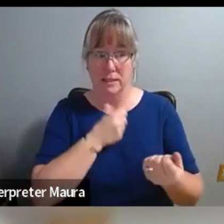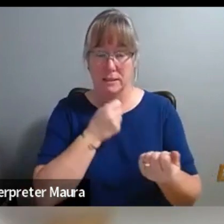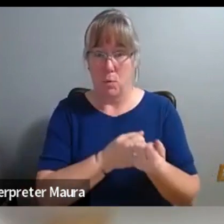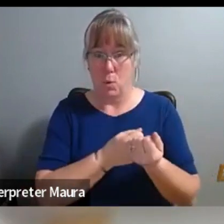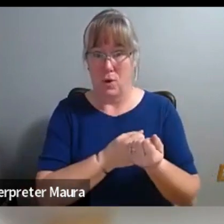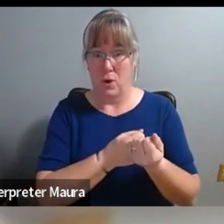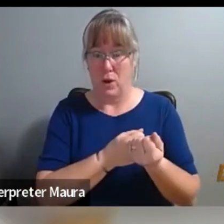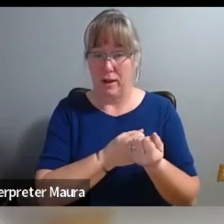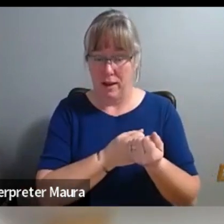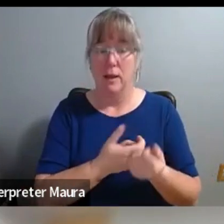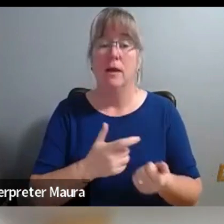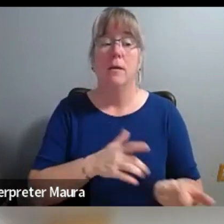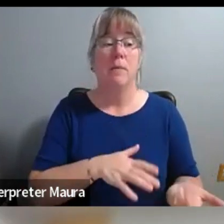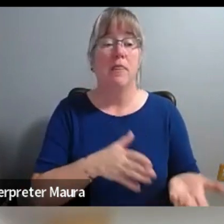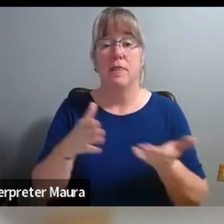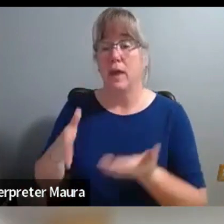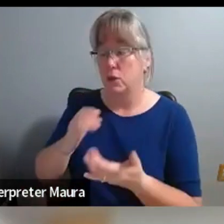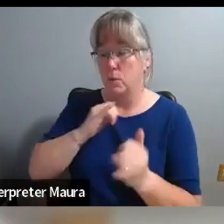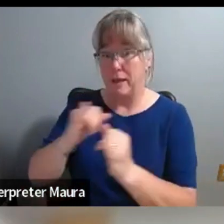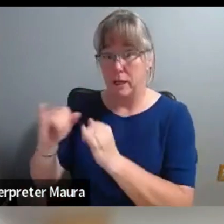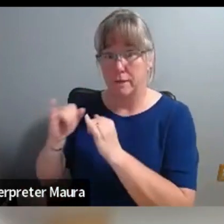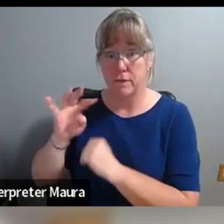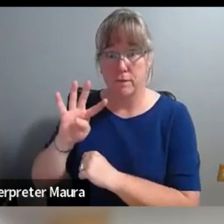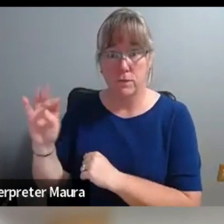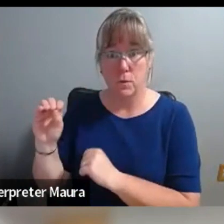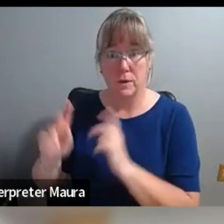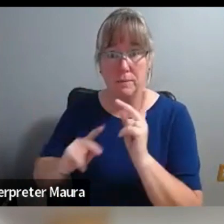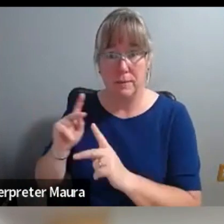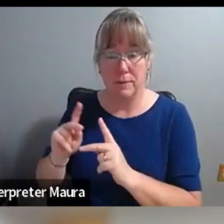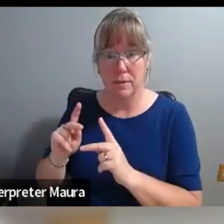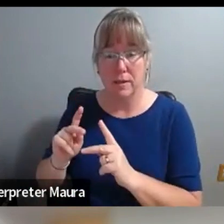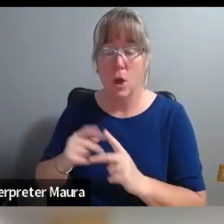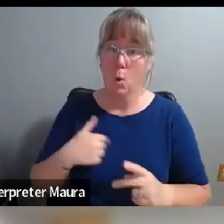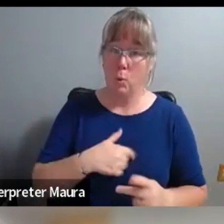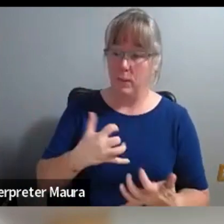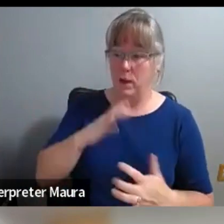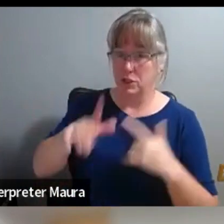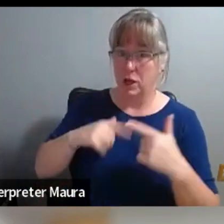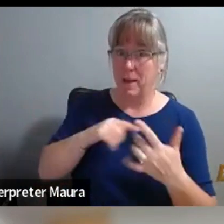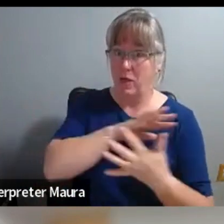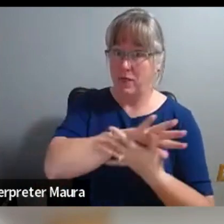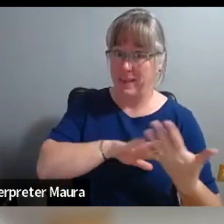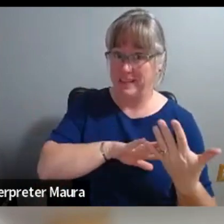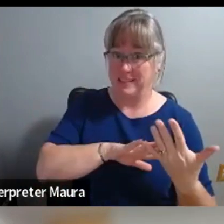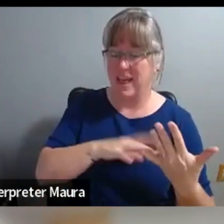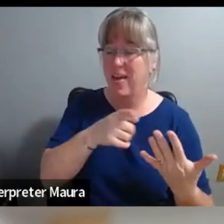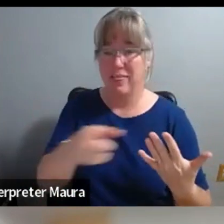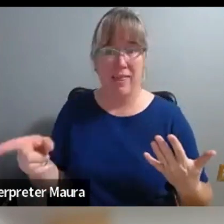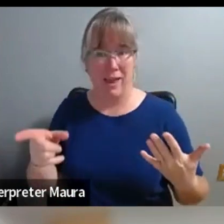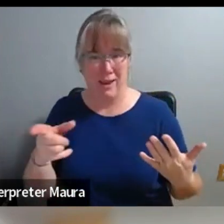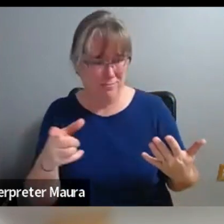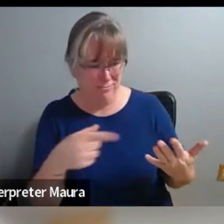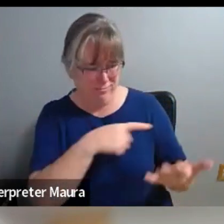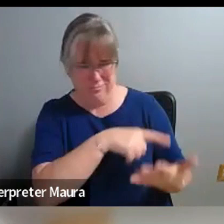then you interview up to 40 people and you find out that's not what they want to talk about at all. And that's not what affects them. And that's not what